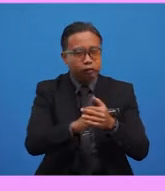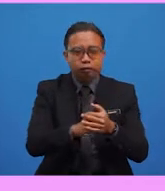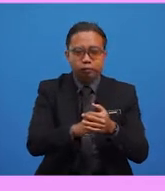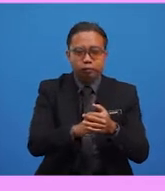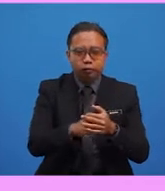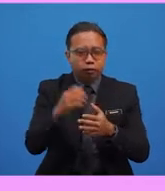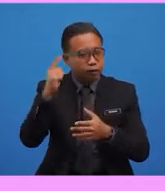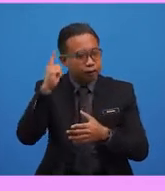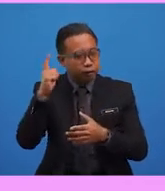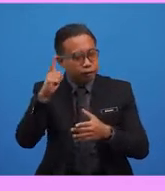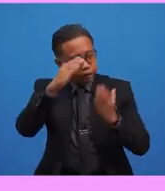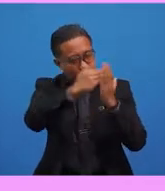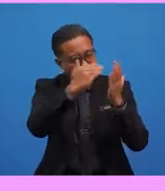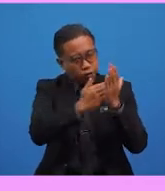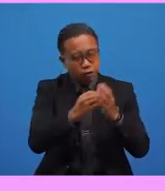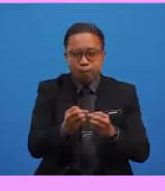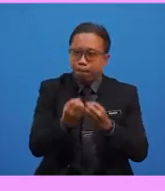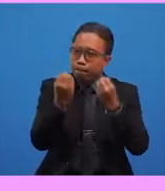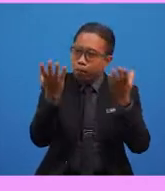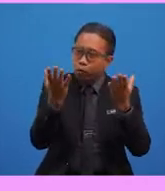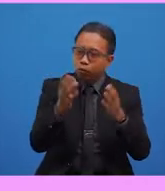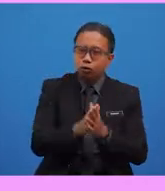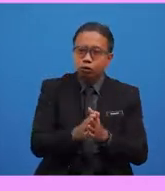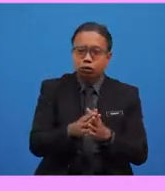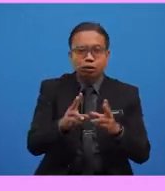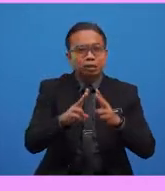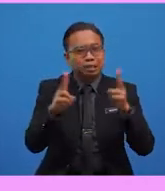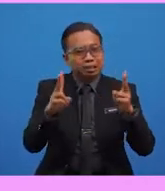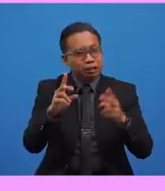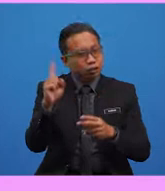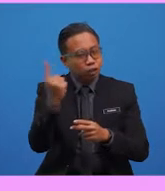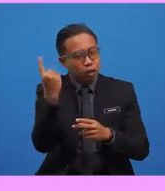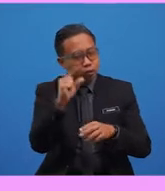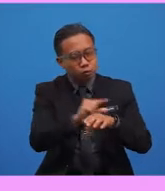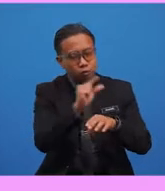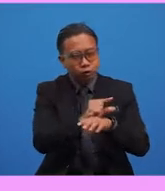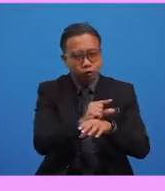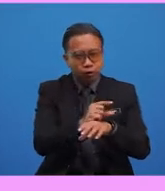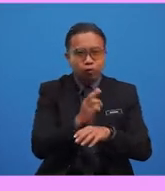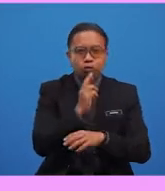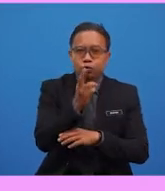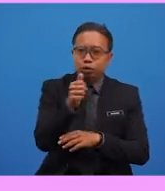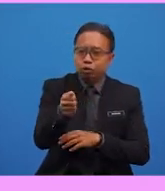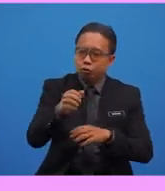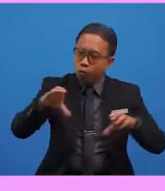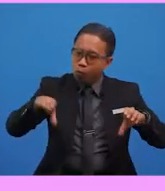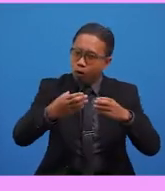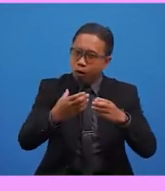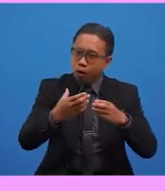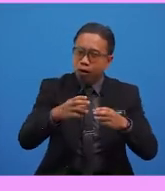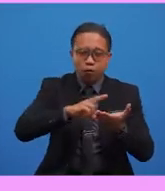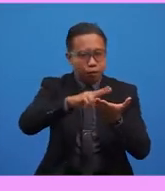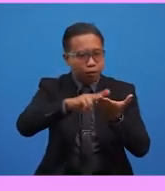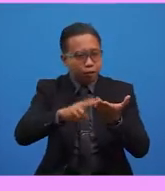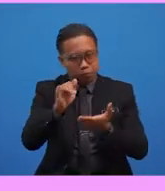I'm only listing out the most common for you to remember. So, make sure you do a lot